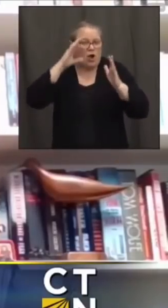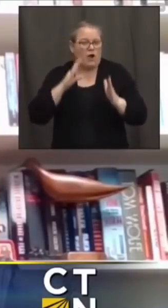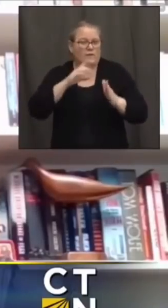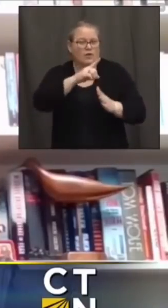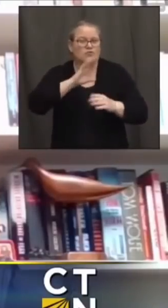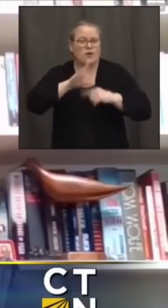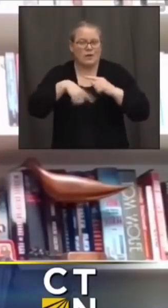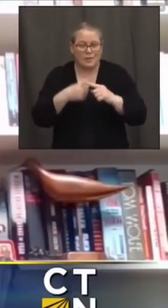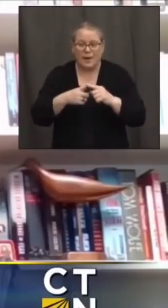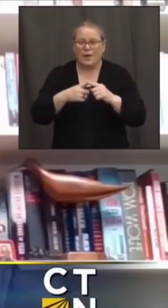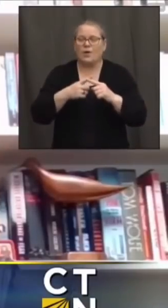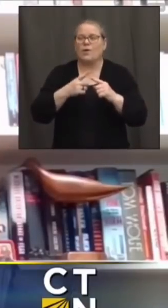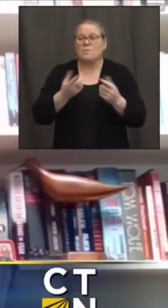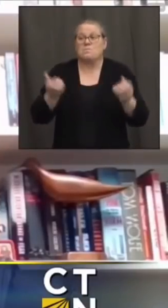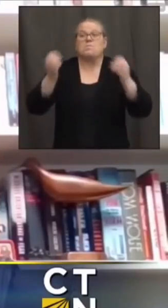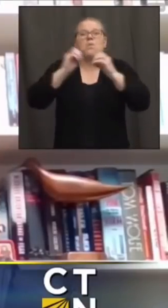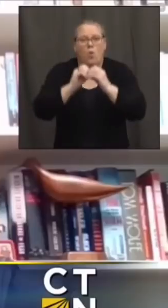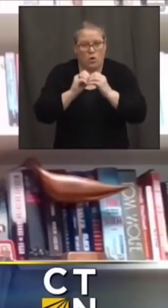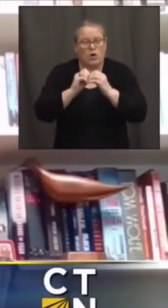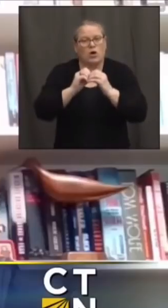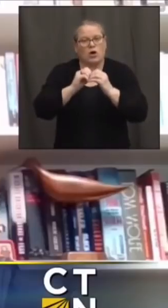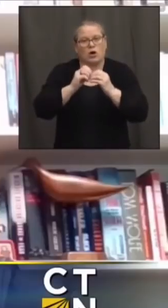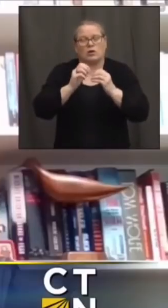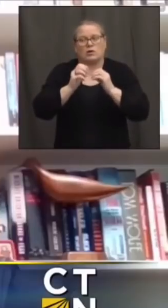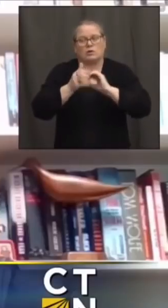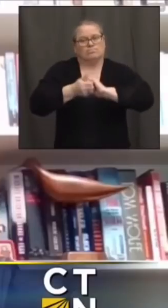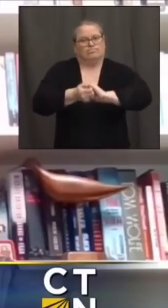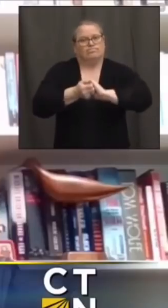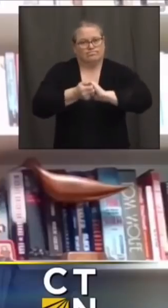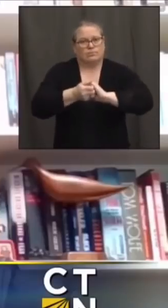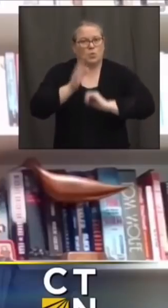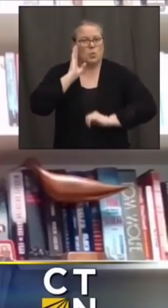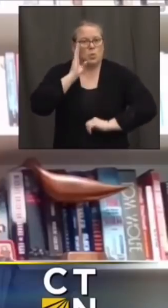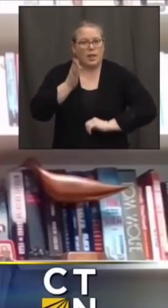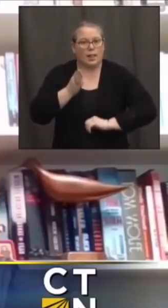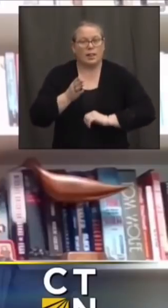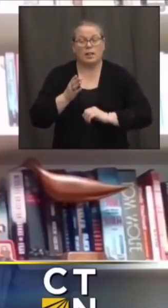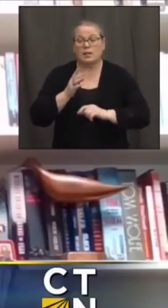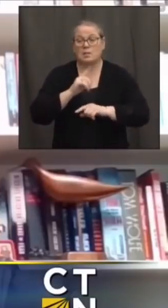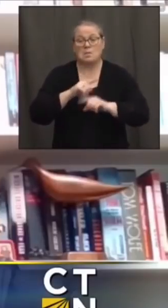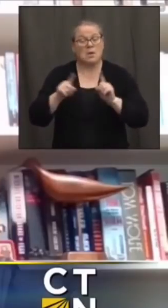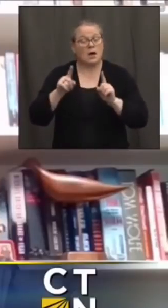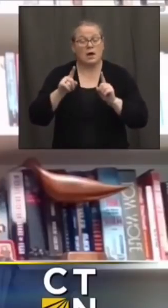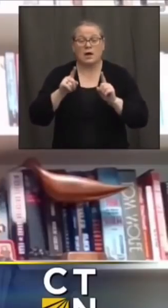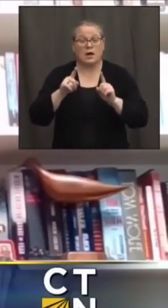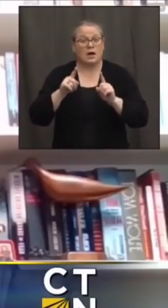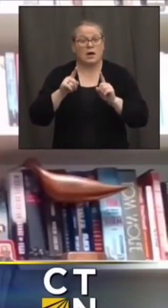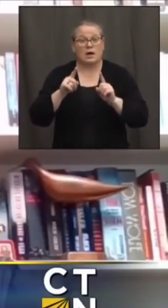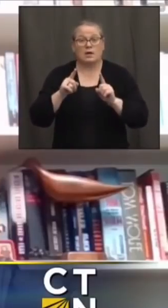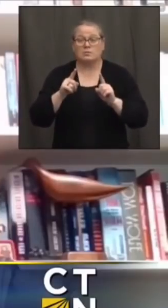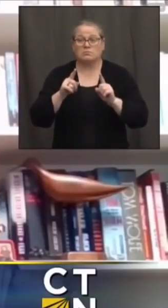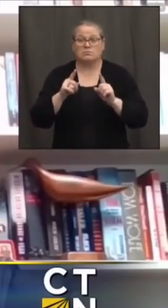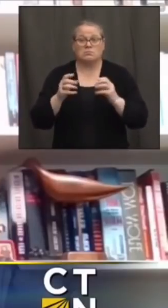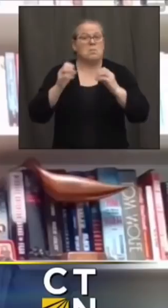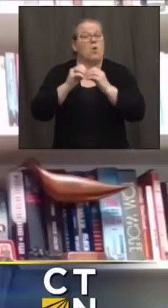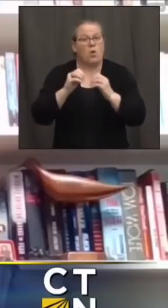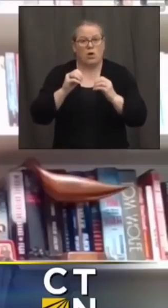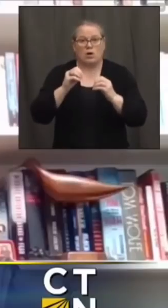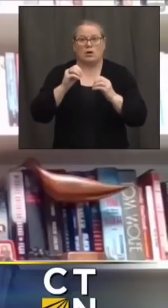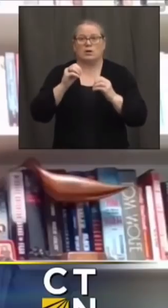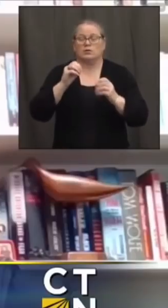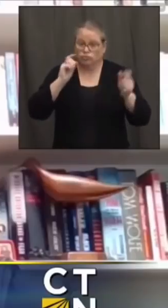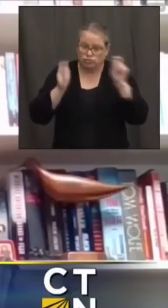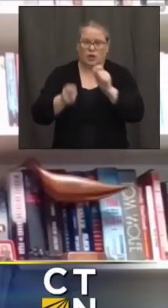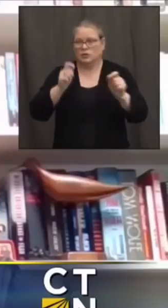and collaboration um but i don't anticipate that there'll be um further uh changes to the